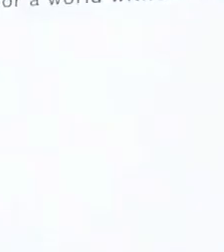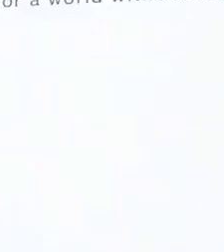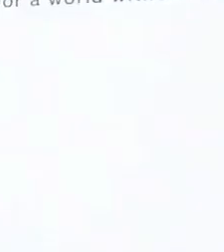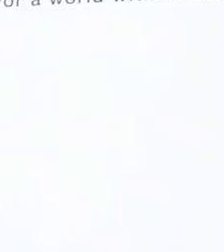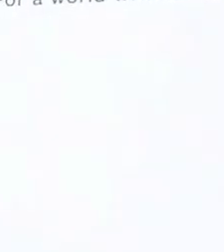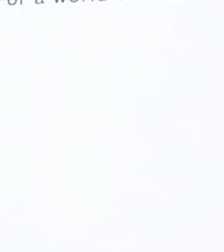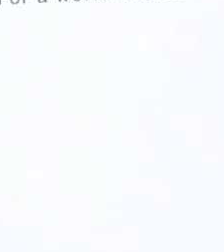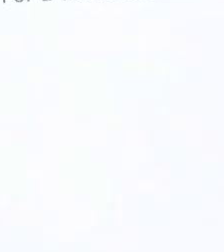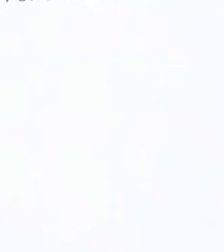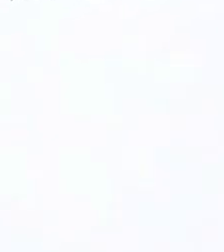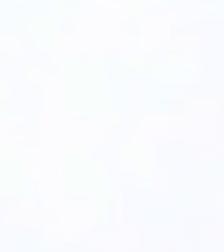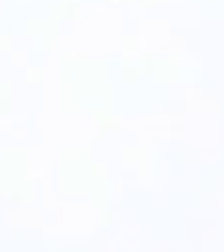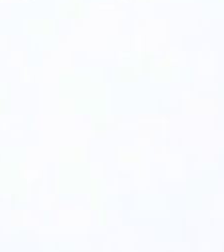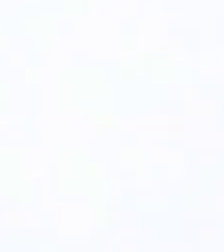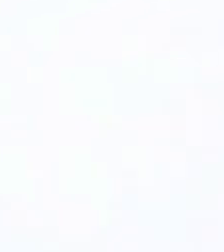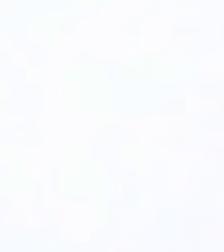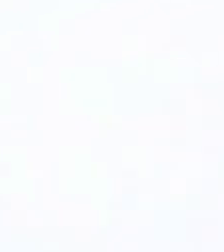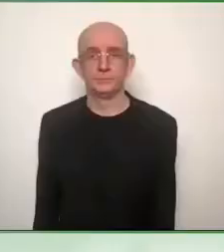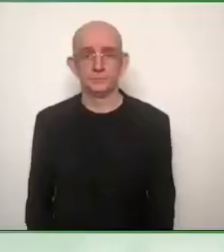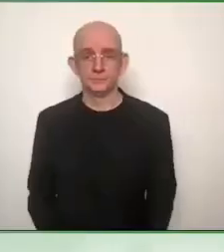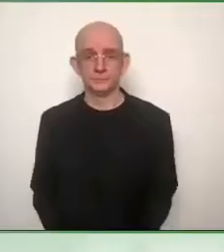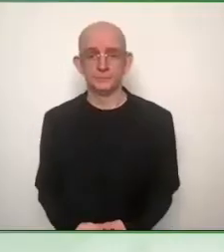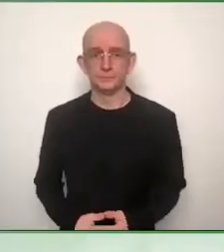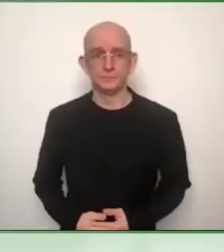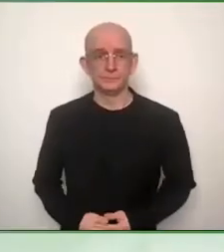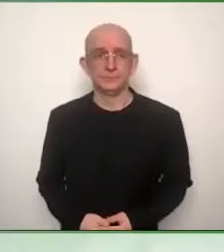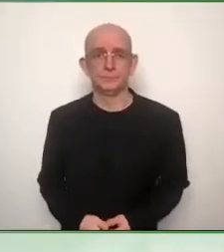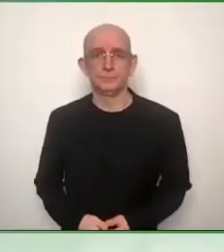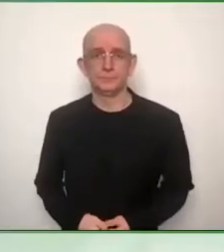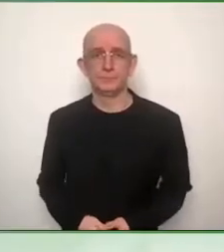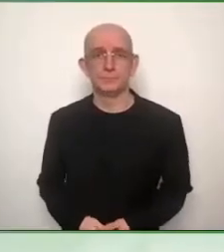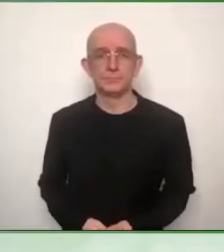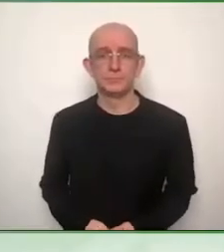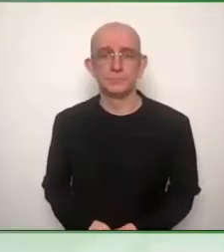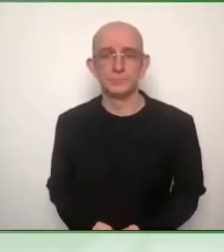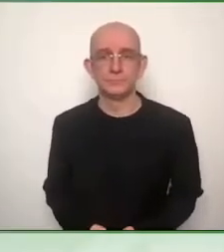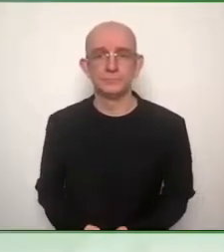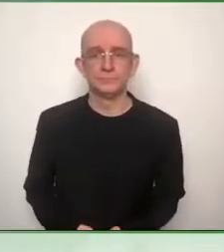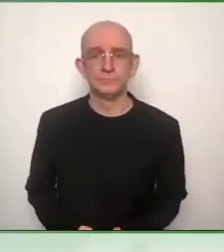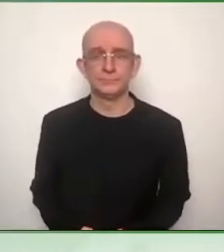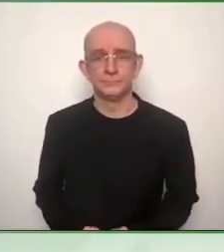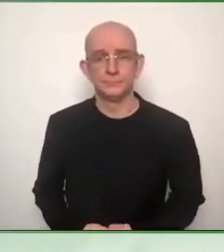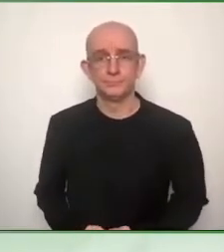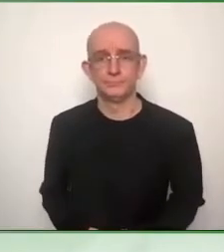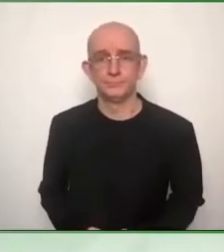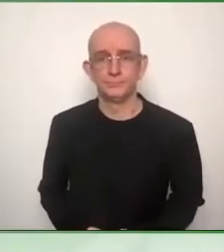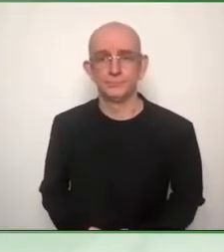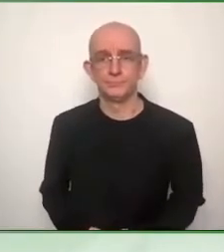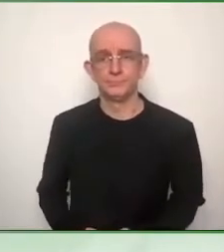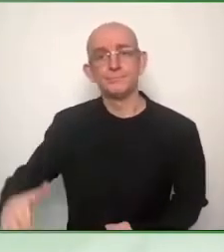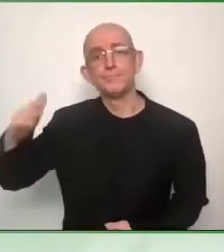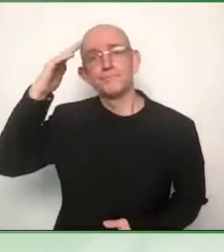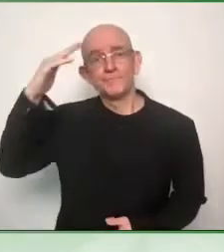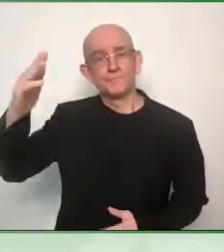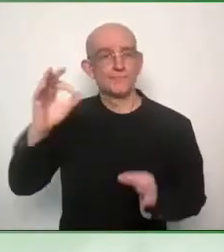Welcome to the fireside chat of the Zero Project Conference on the European Accessibility Act. We're